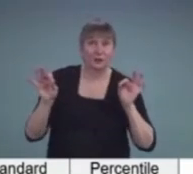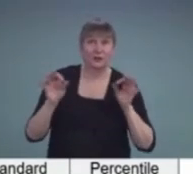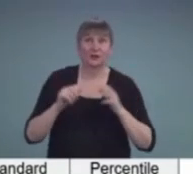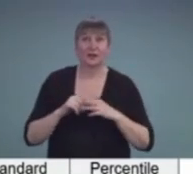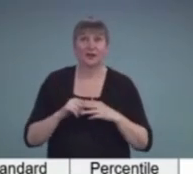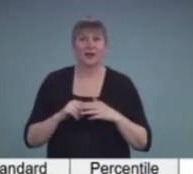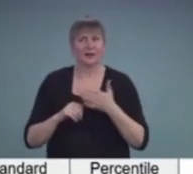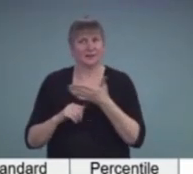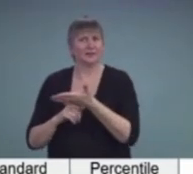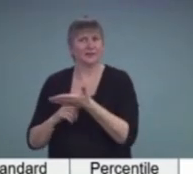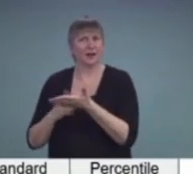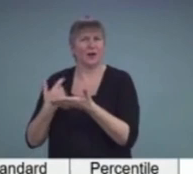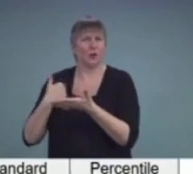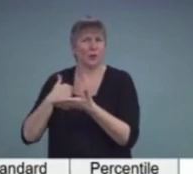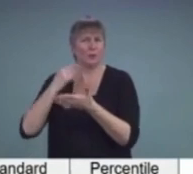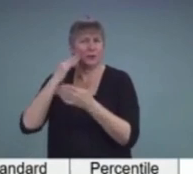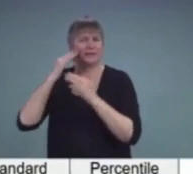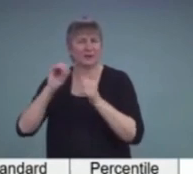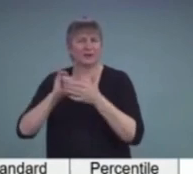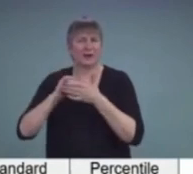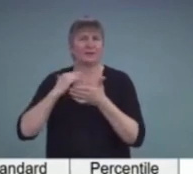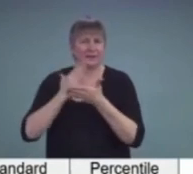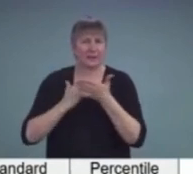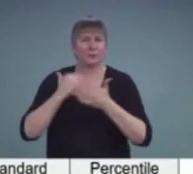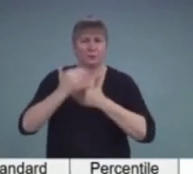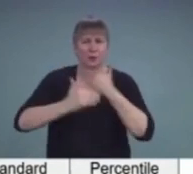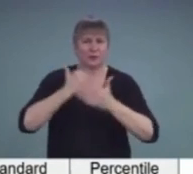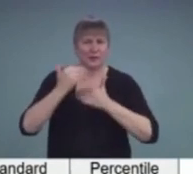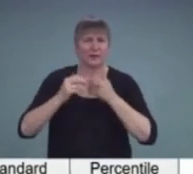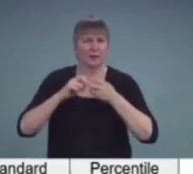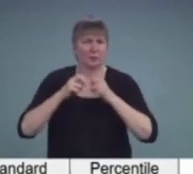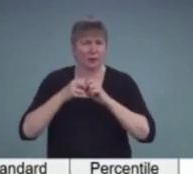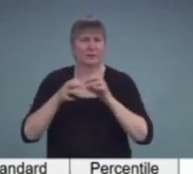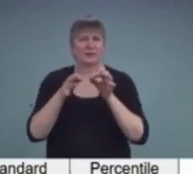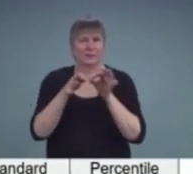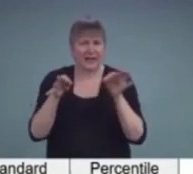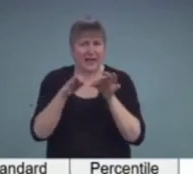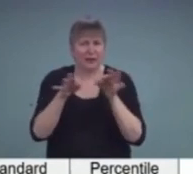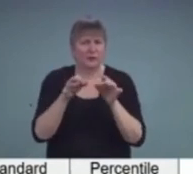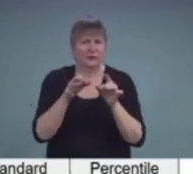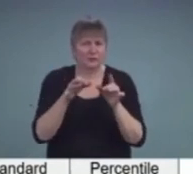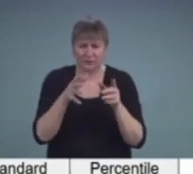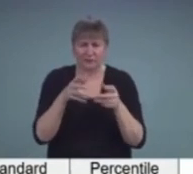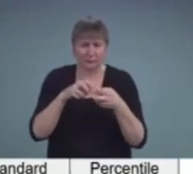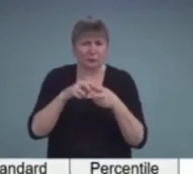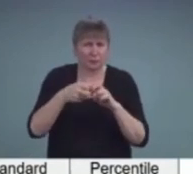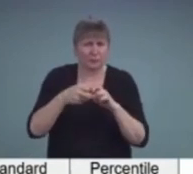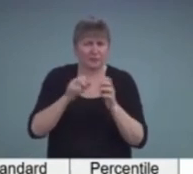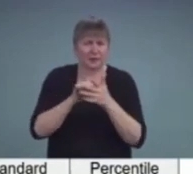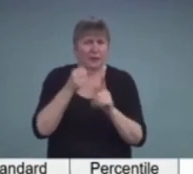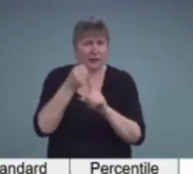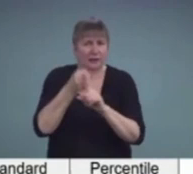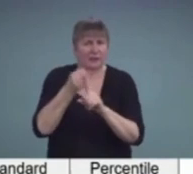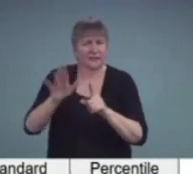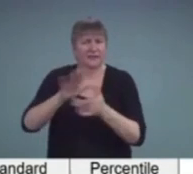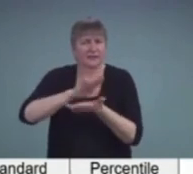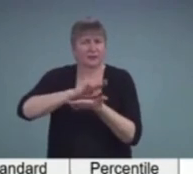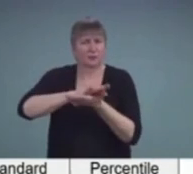have processing problems and some other language issues that would impact his academic performance.